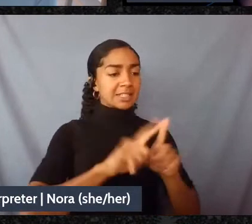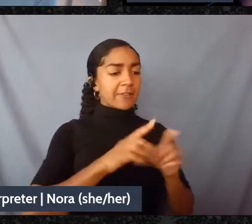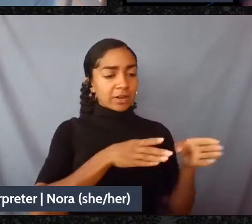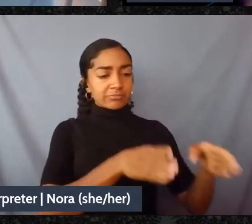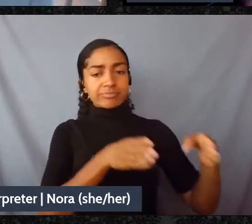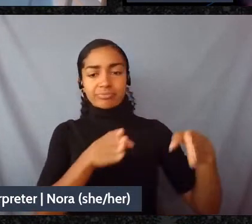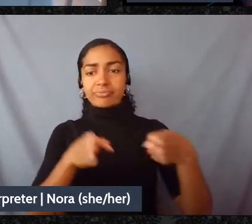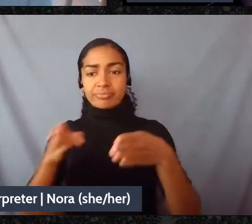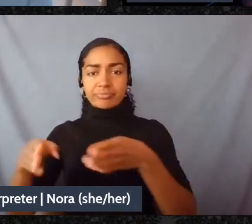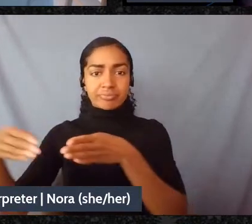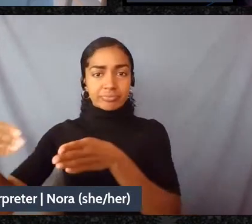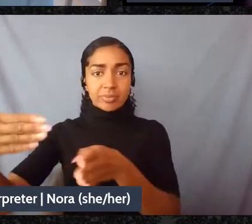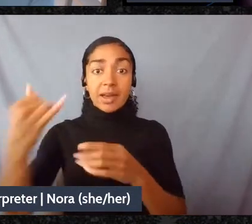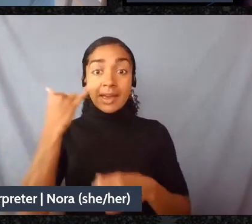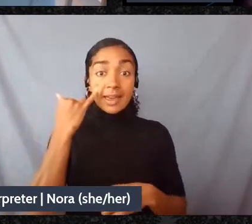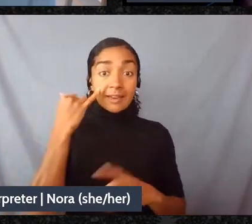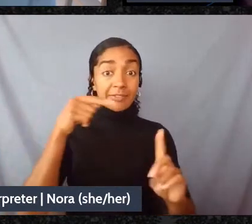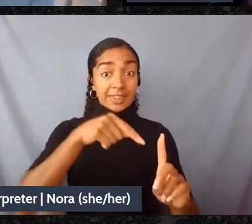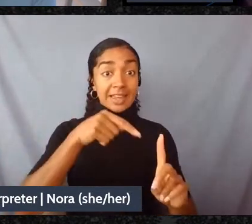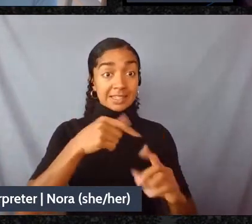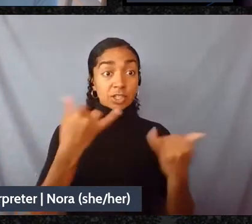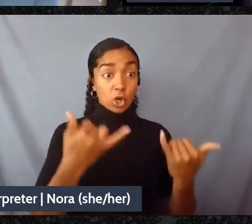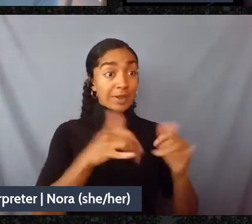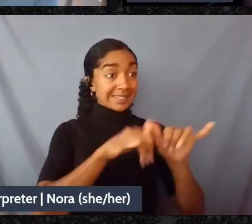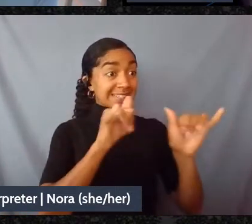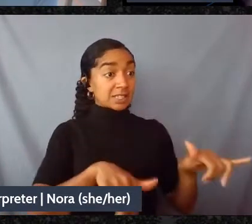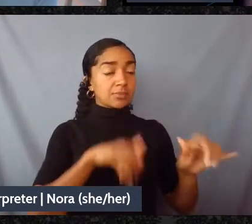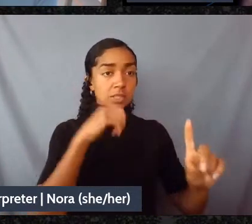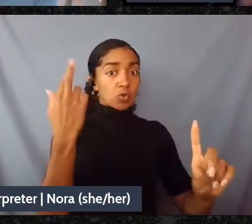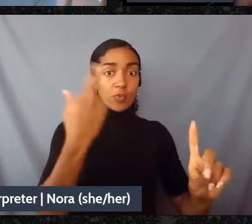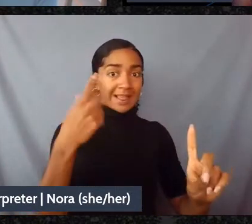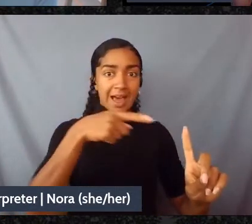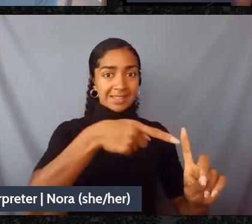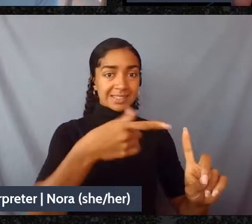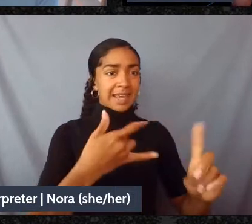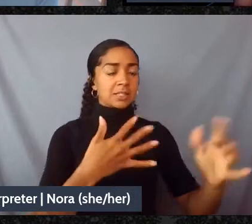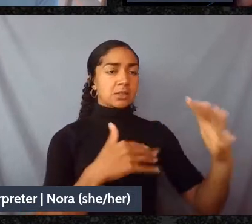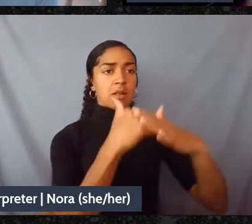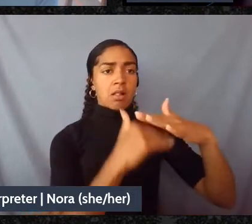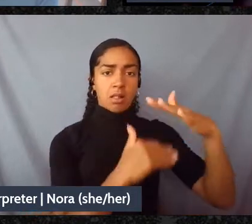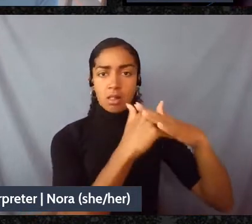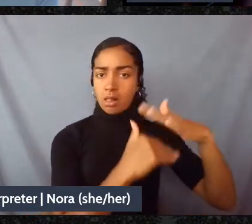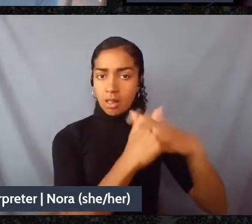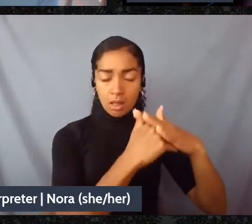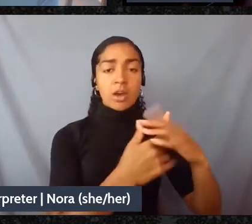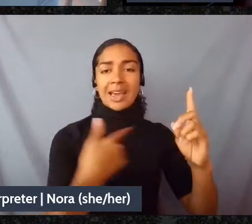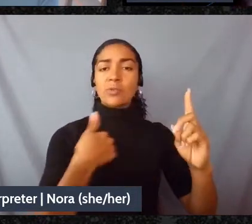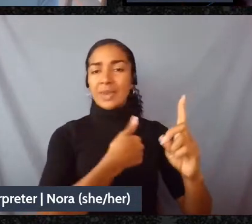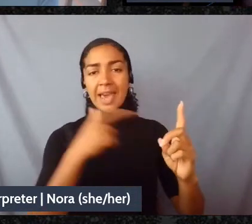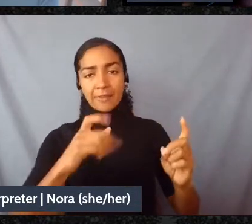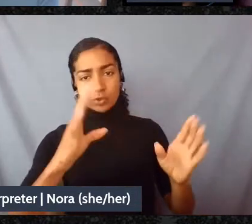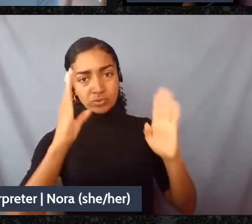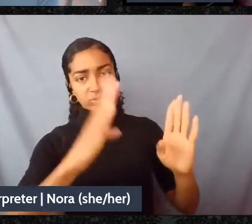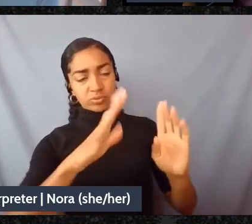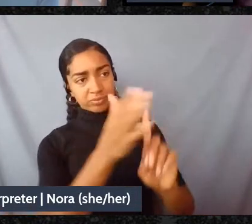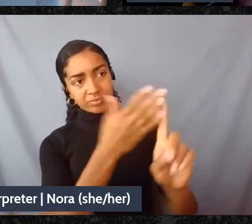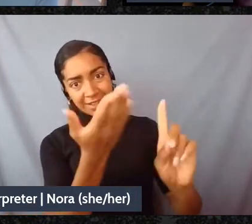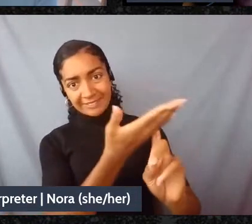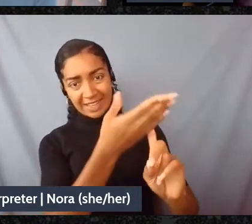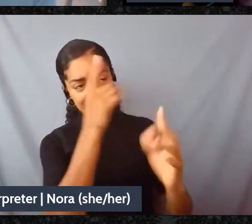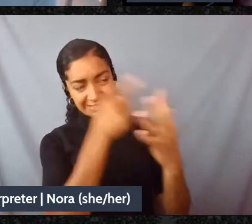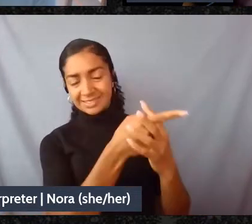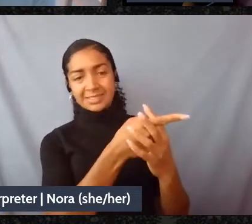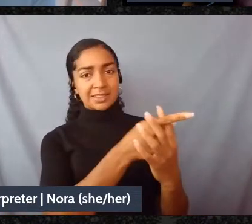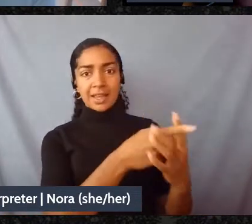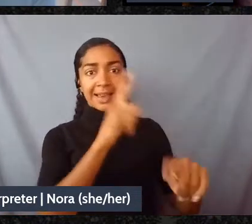accept that it's reached its dead end, then it's up to us to make sure of it. And so we can look at global warming. It's the greatest crisis facing